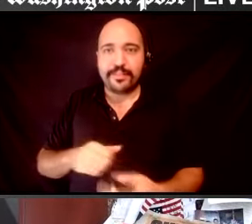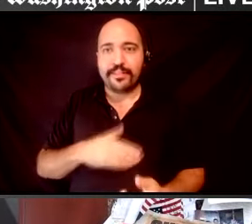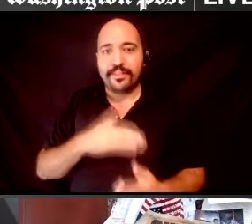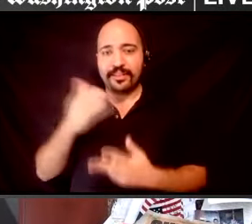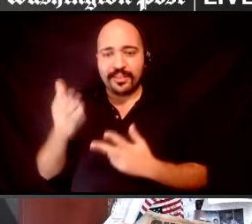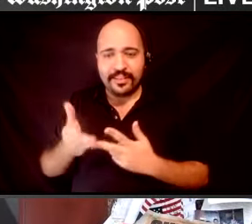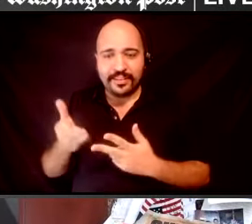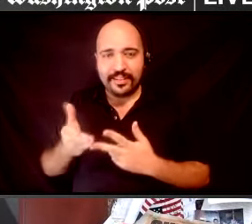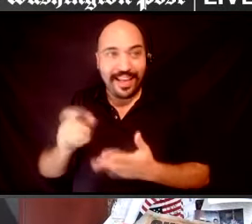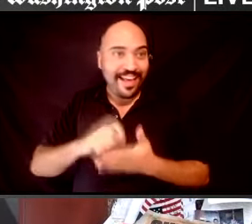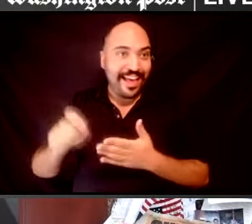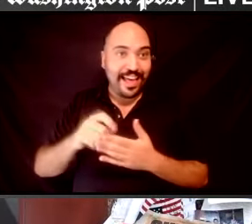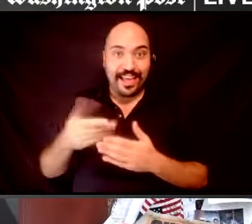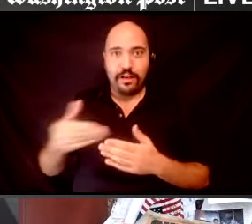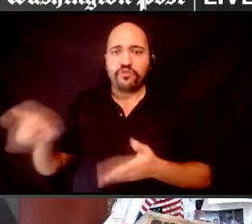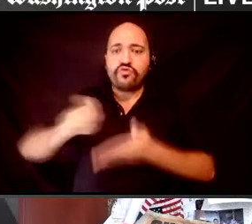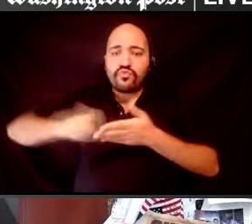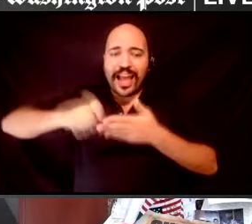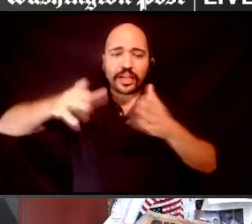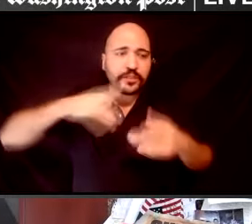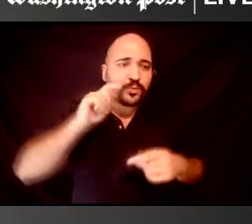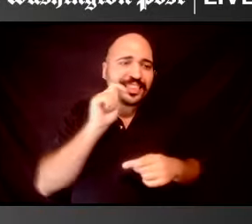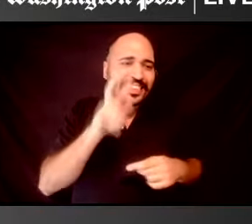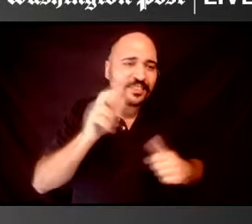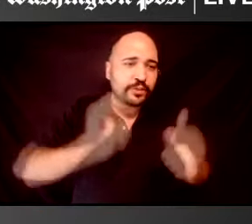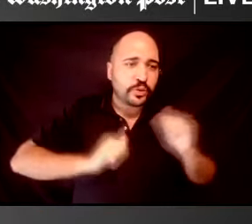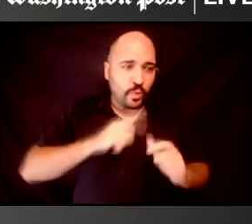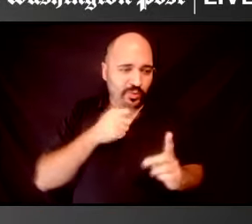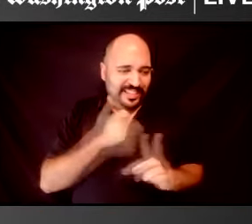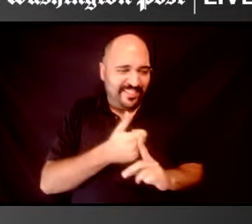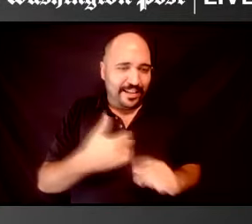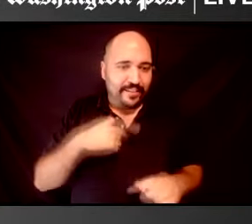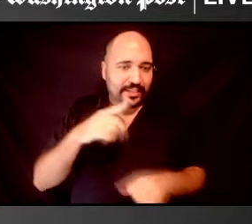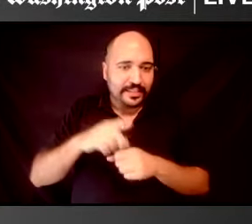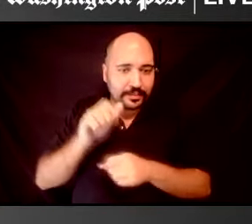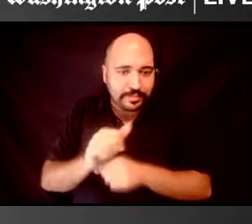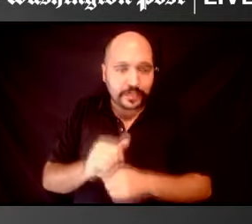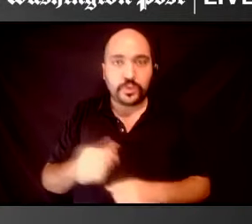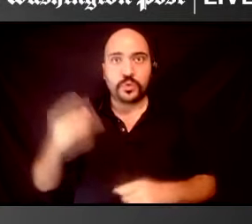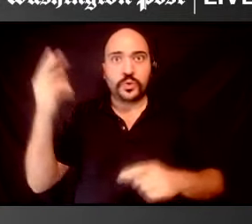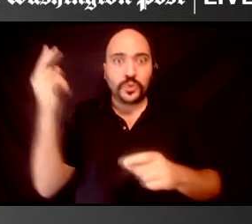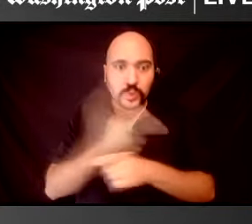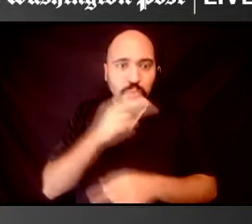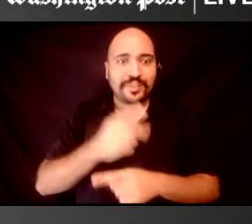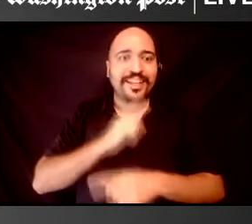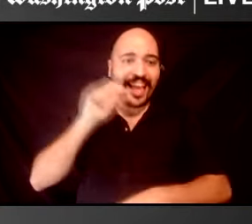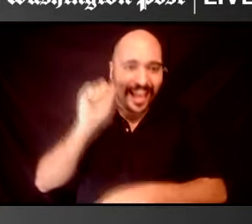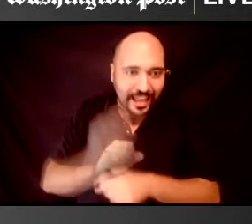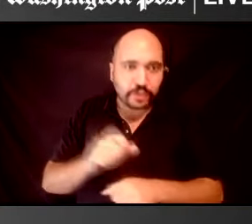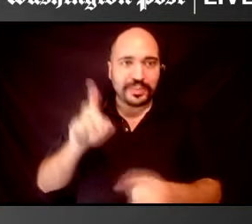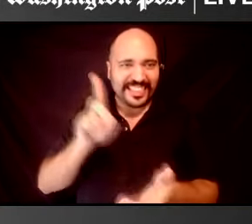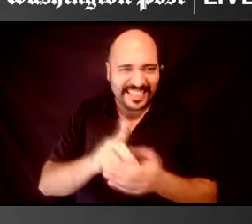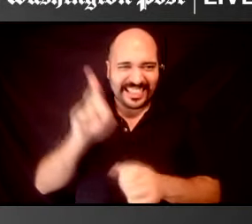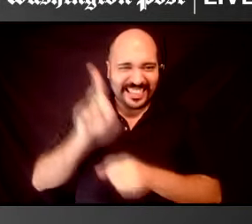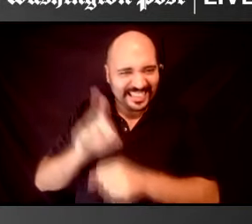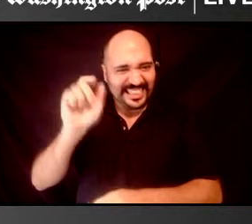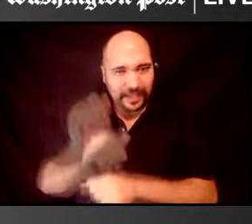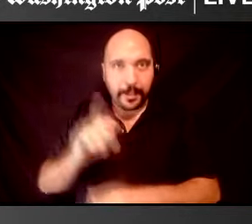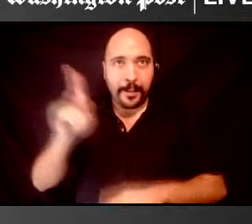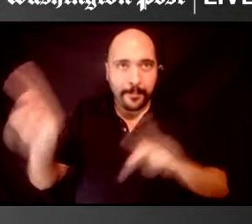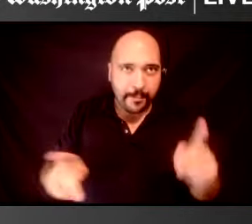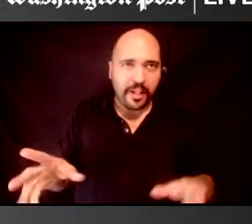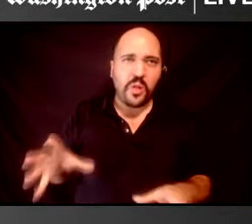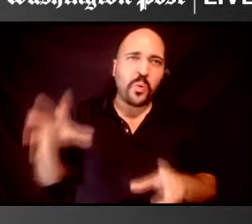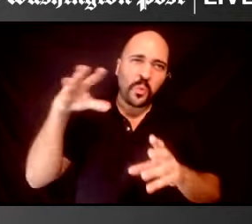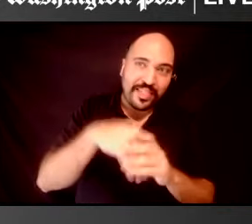writers for TV shows that have disabilities, you know, using actual disabled people in movies and